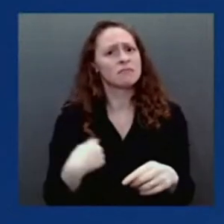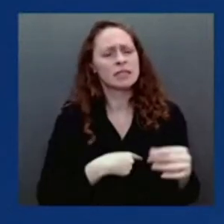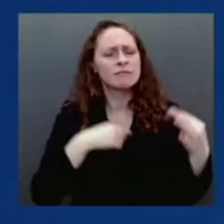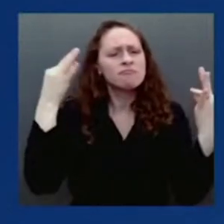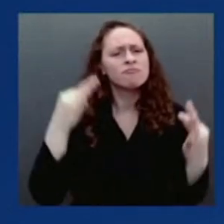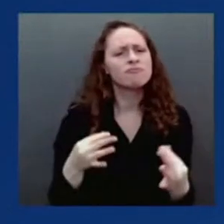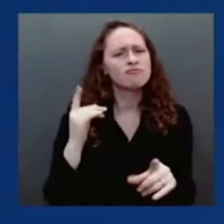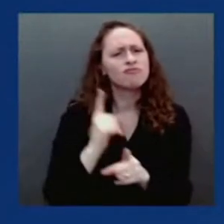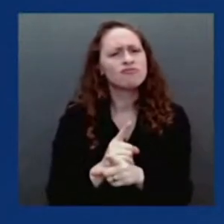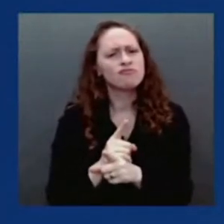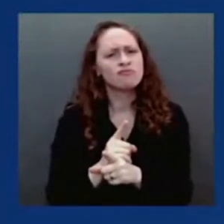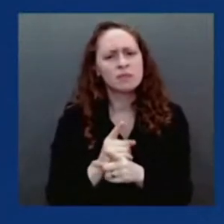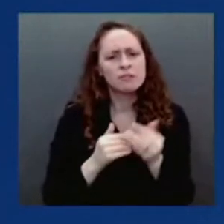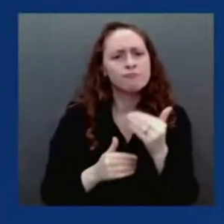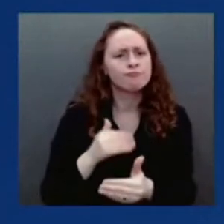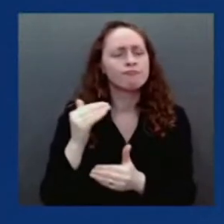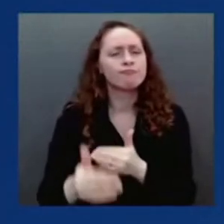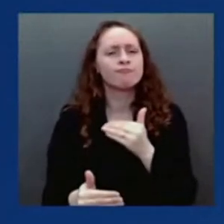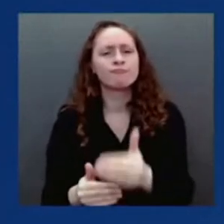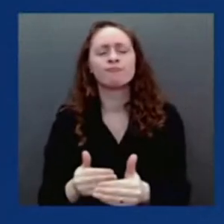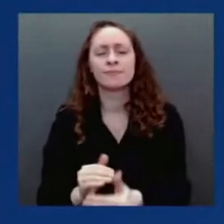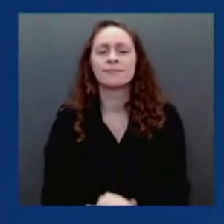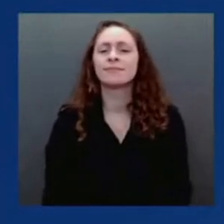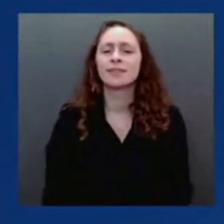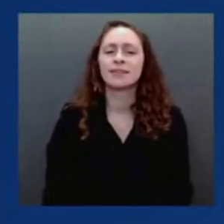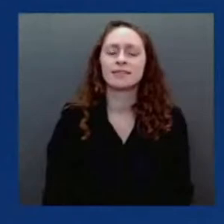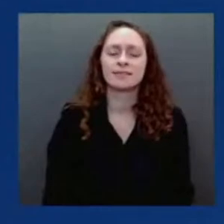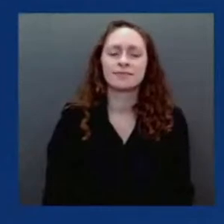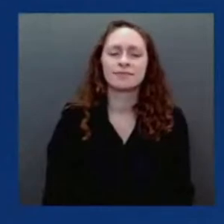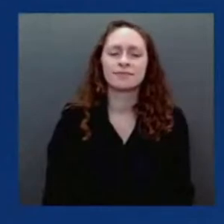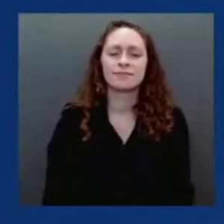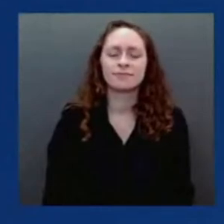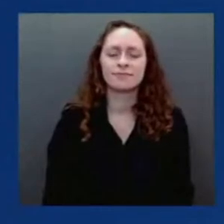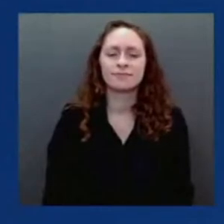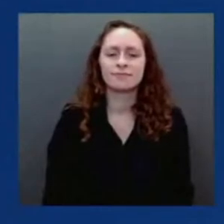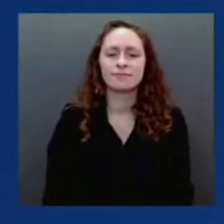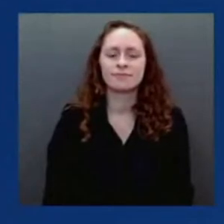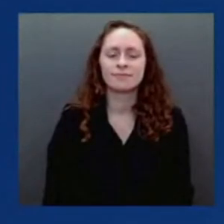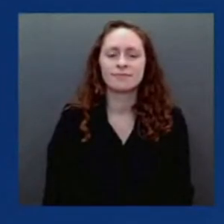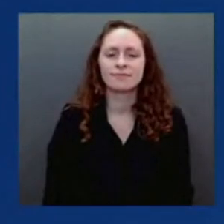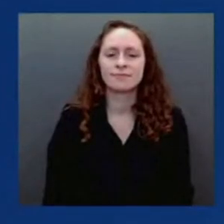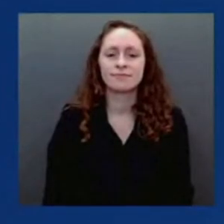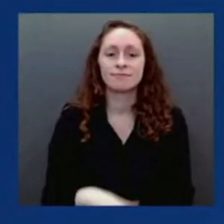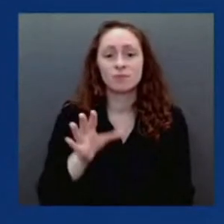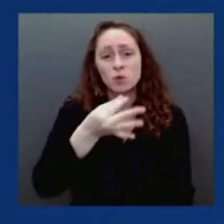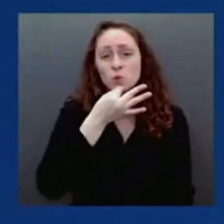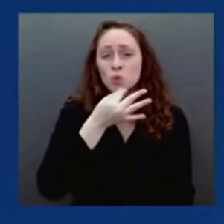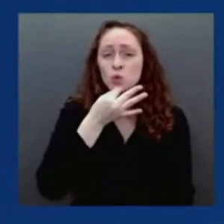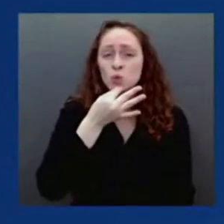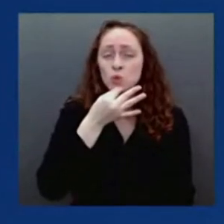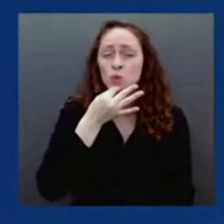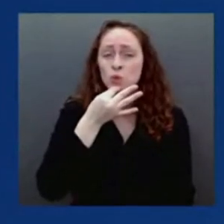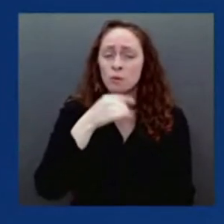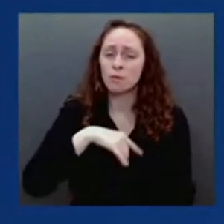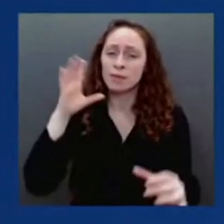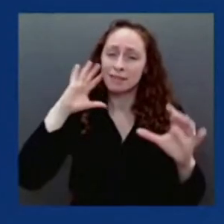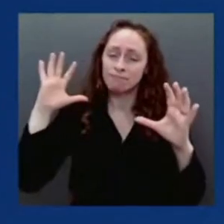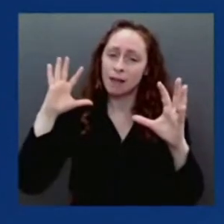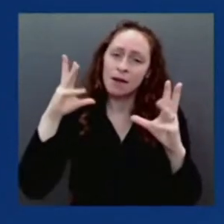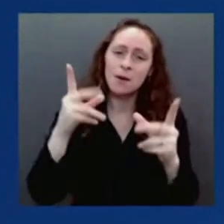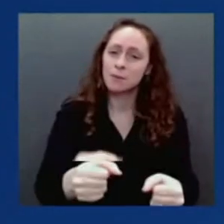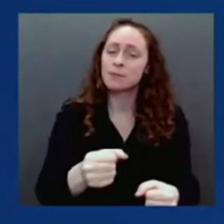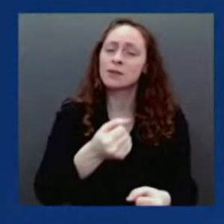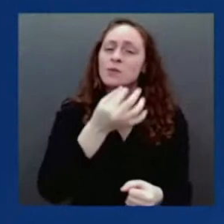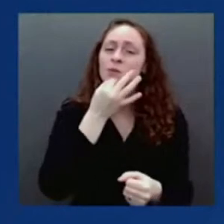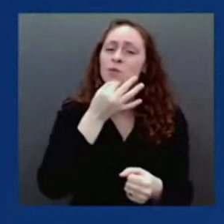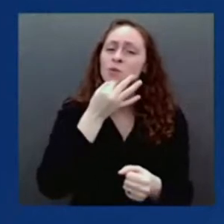full strength, so Americans will be able to pick up free masks, as I said earlier, at tens of thousands of convenient sites,